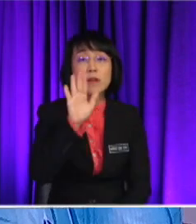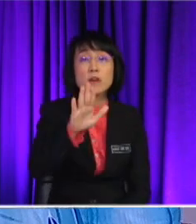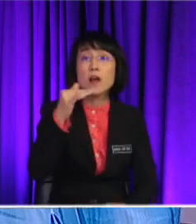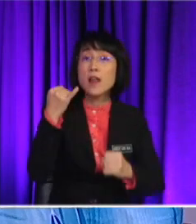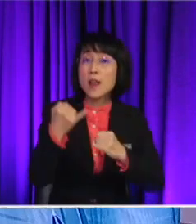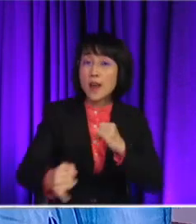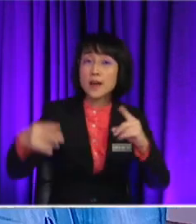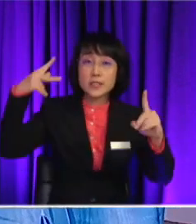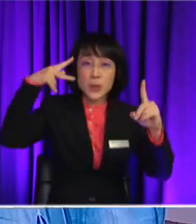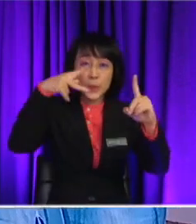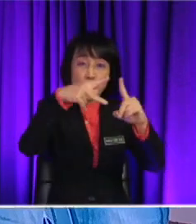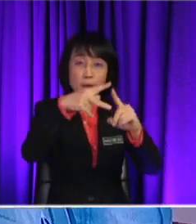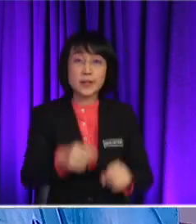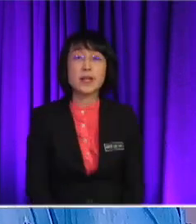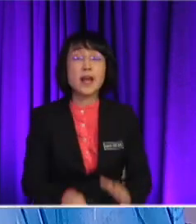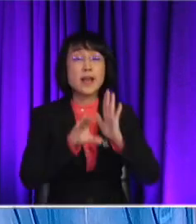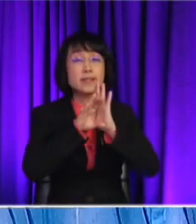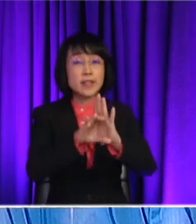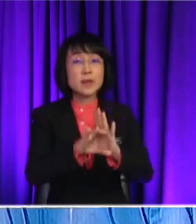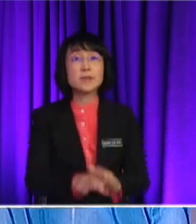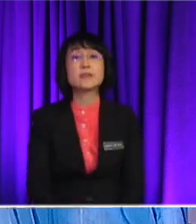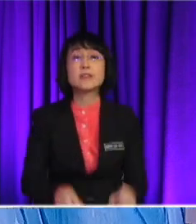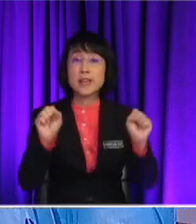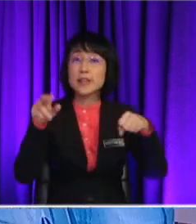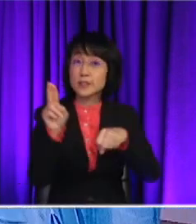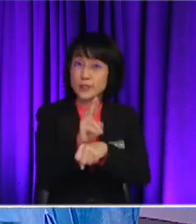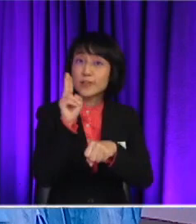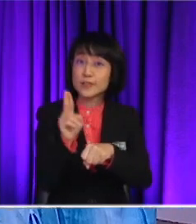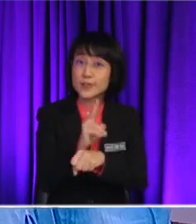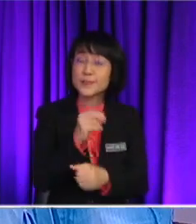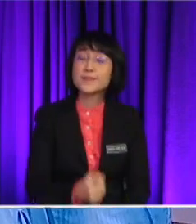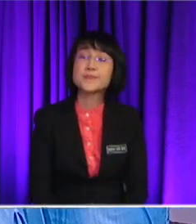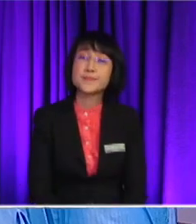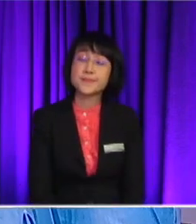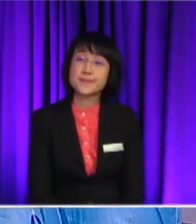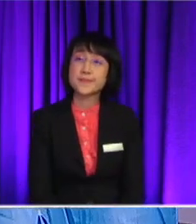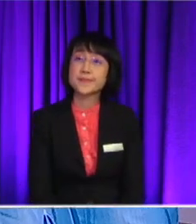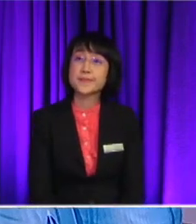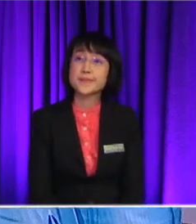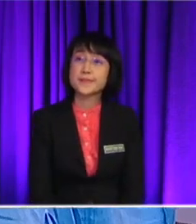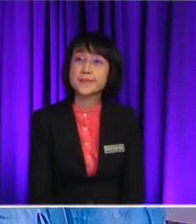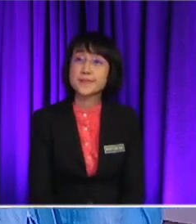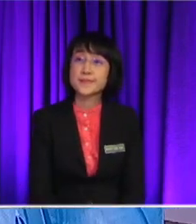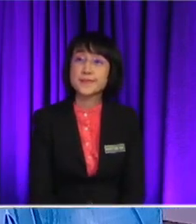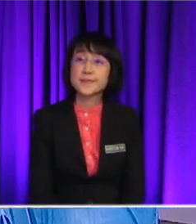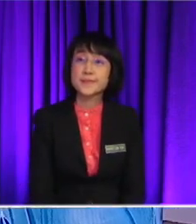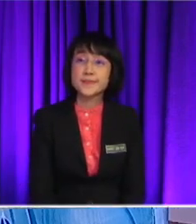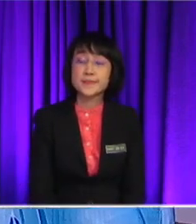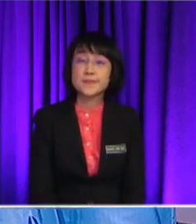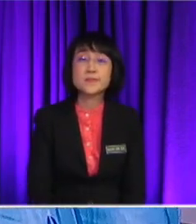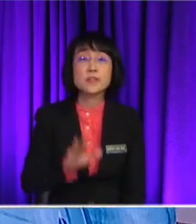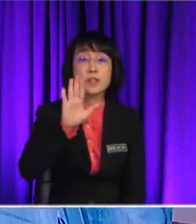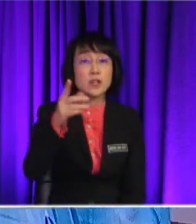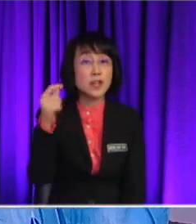yeah? So those are the examples that you can use Alright, now let's get back to these tasks So in your